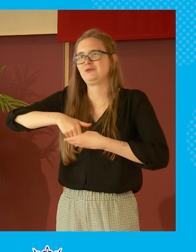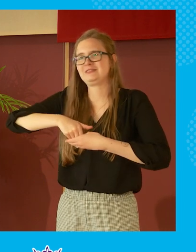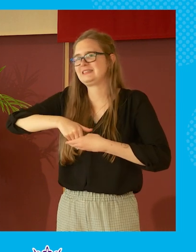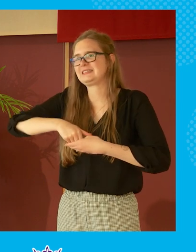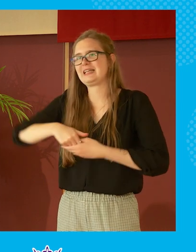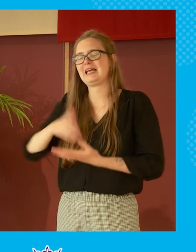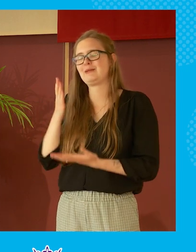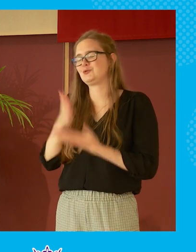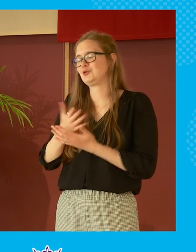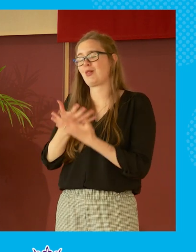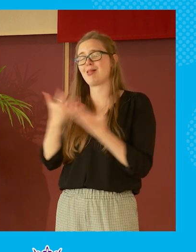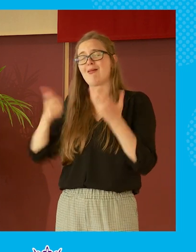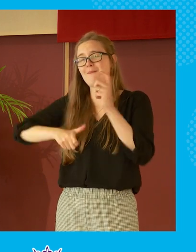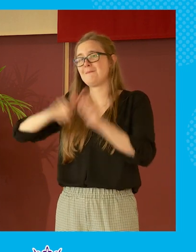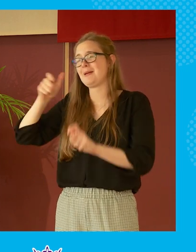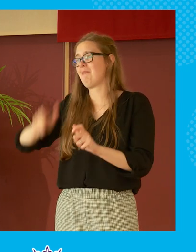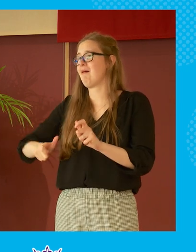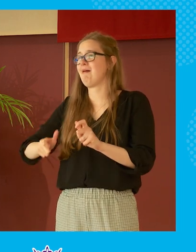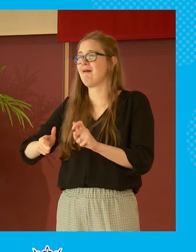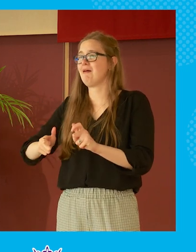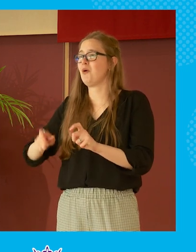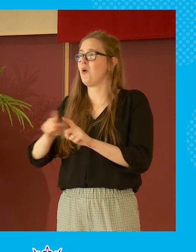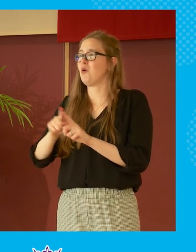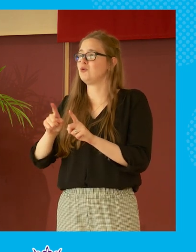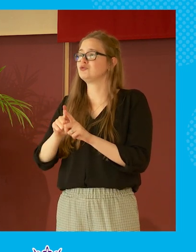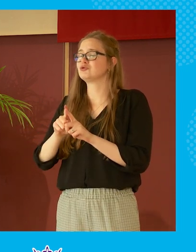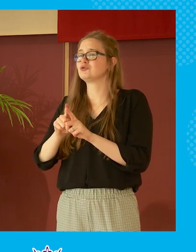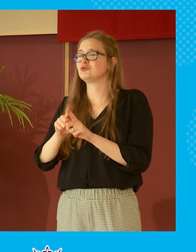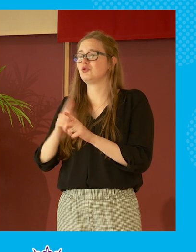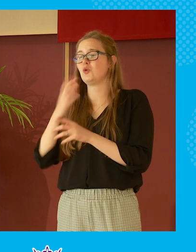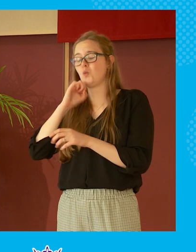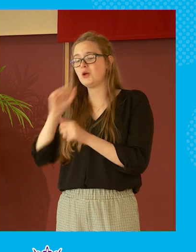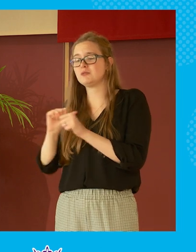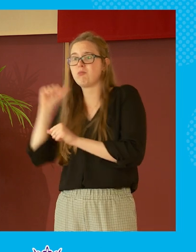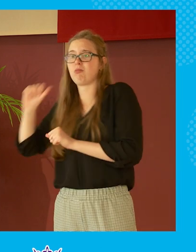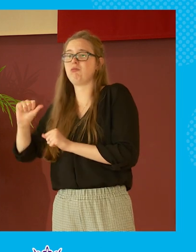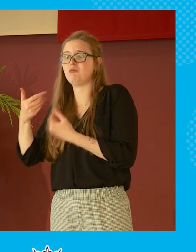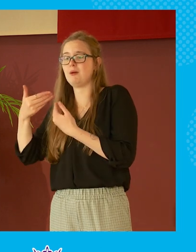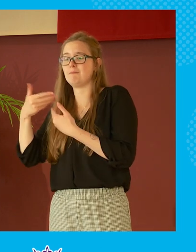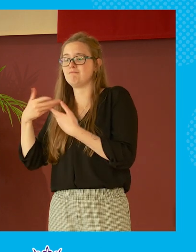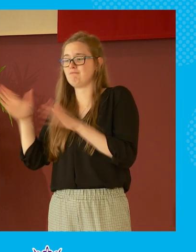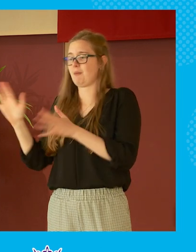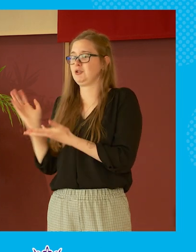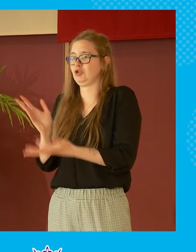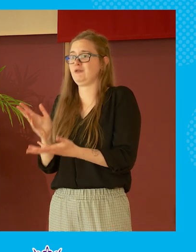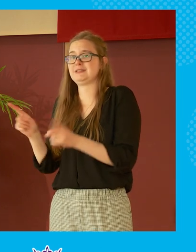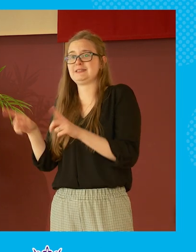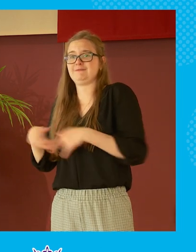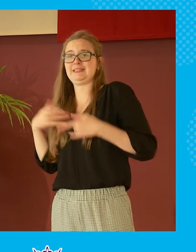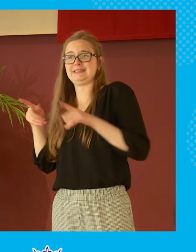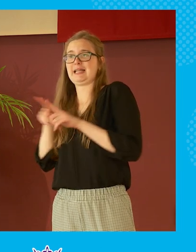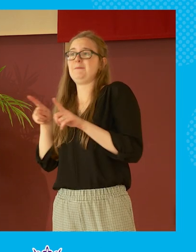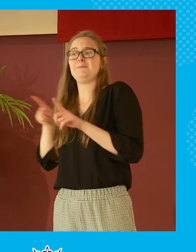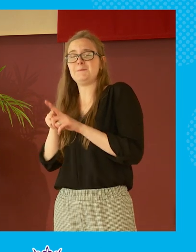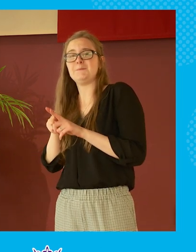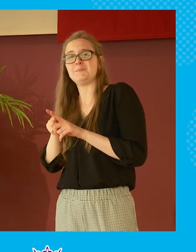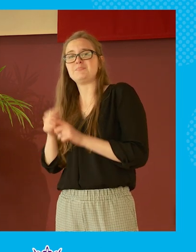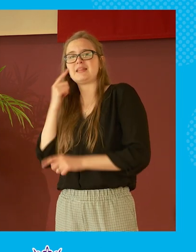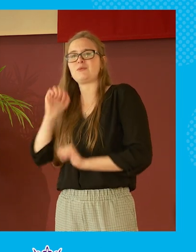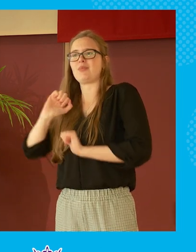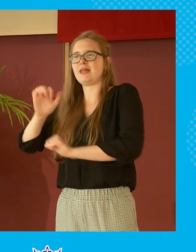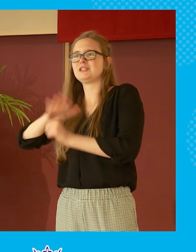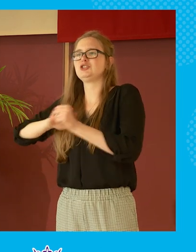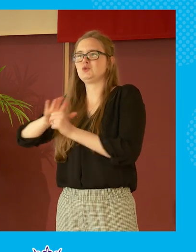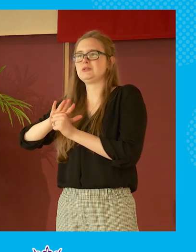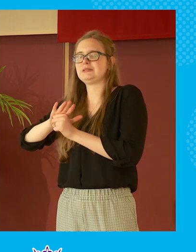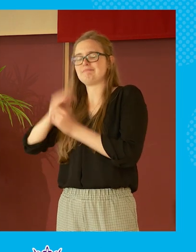there must be a whole lot of other people and who would otherwise have put themselves forward for public service who would feel the same way and that you know to that extent i